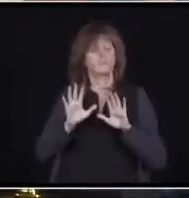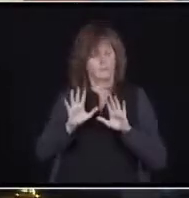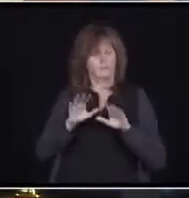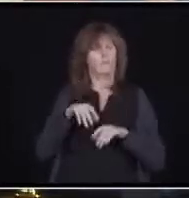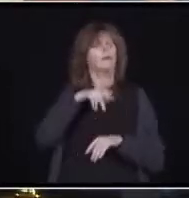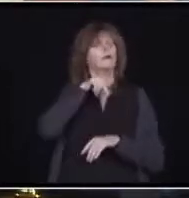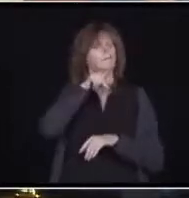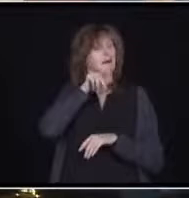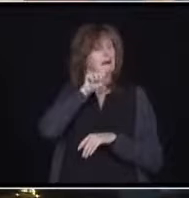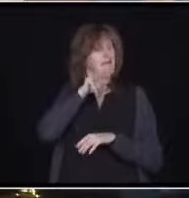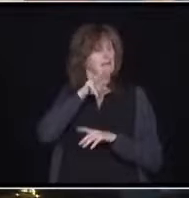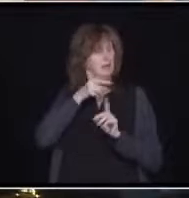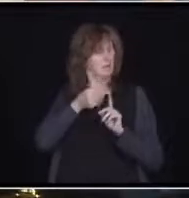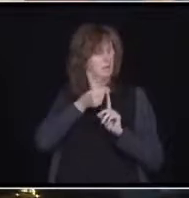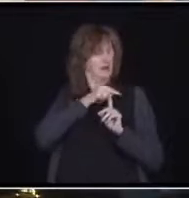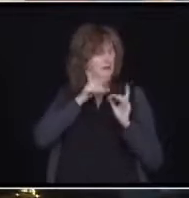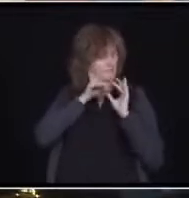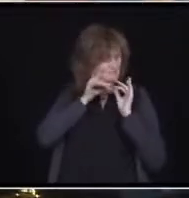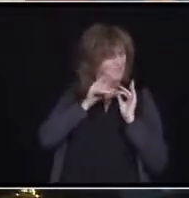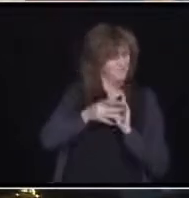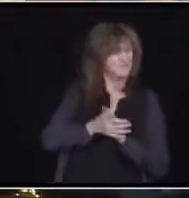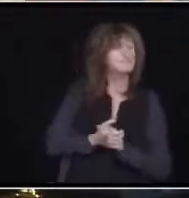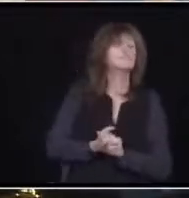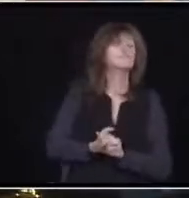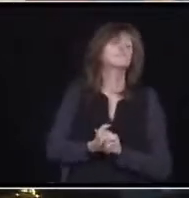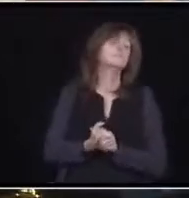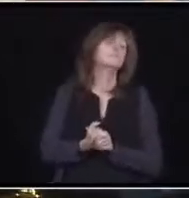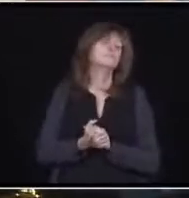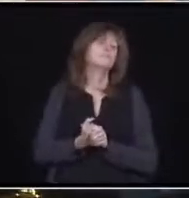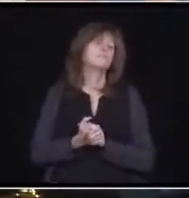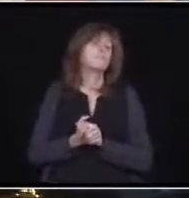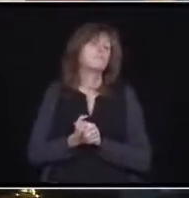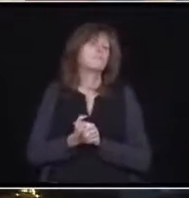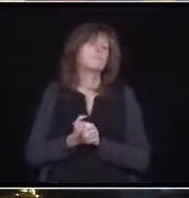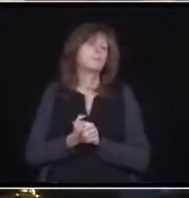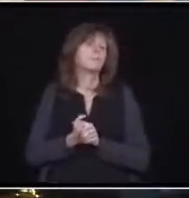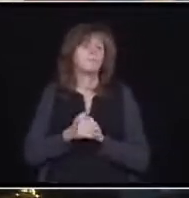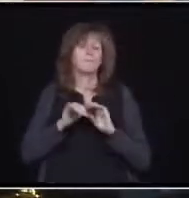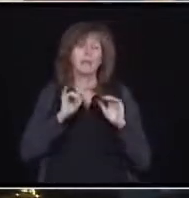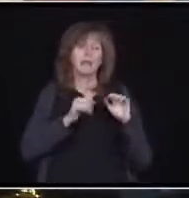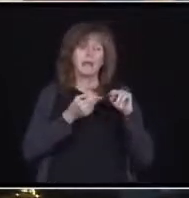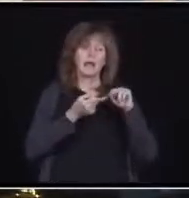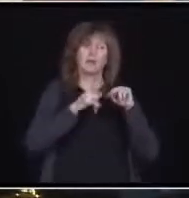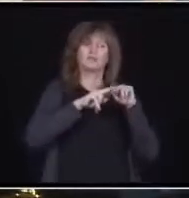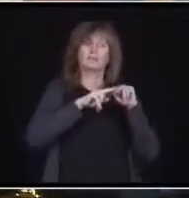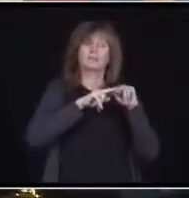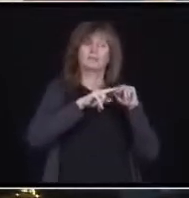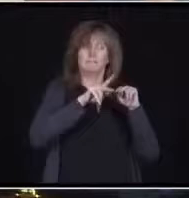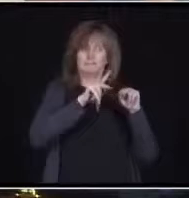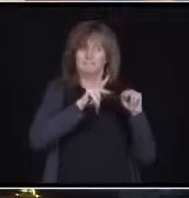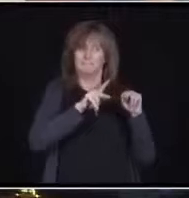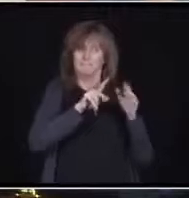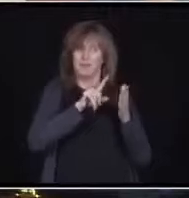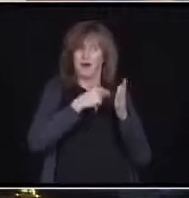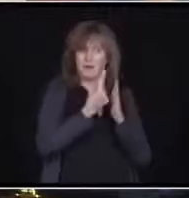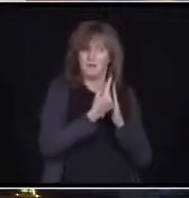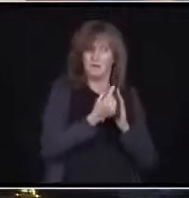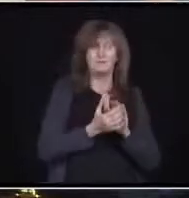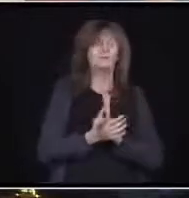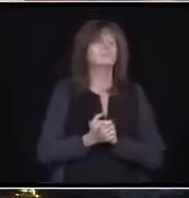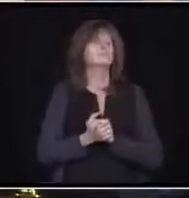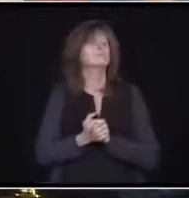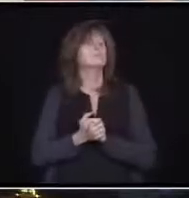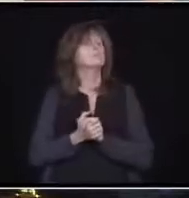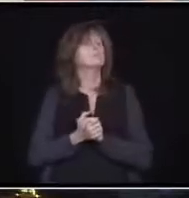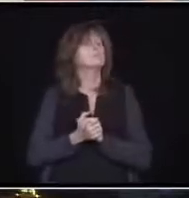They got, you gave them $4 an hour along with a lot of other people in the pandemic thing. So I'm wondering why you went